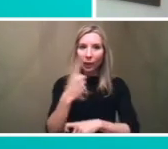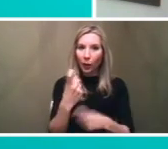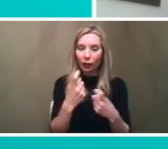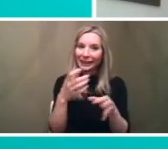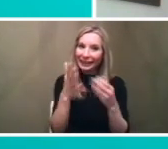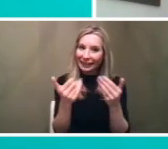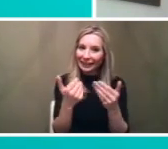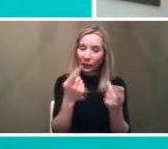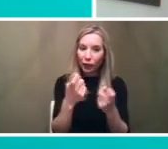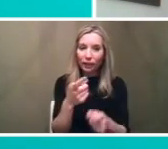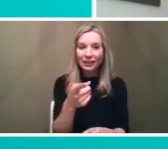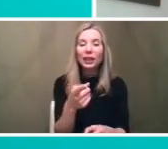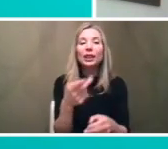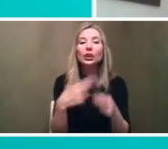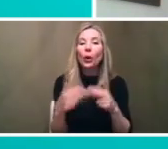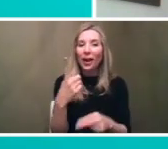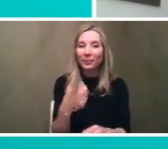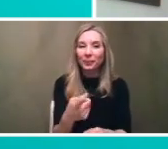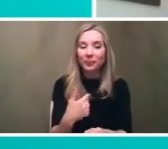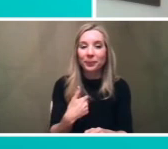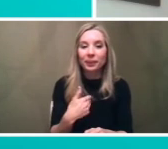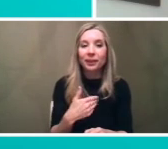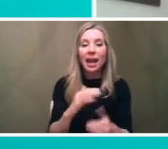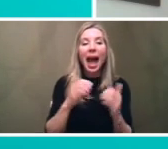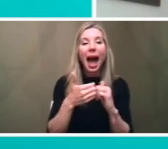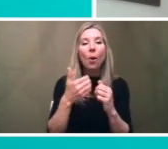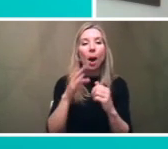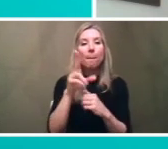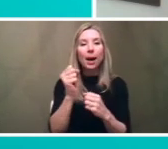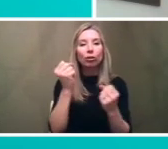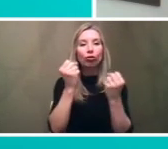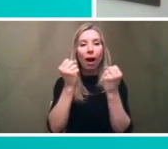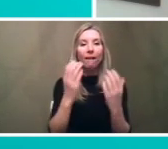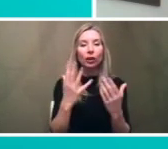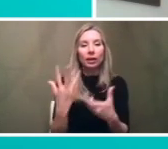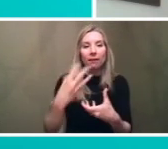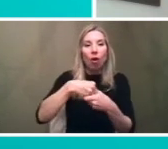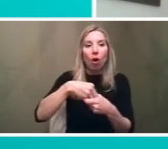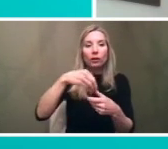got one short and sweet for you uh how are bus drivers being brought into the process